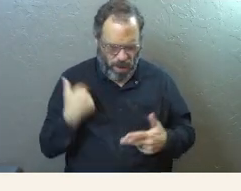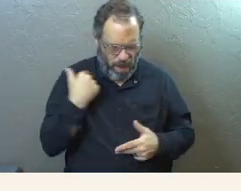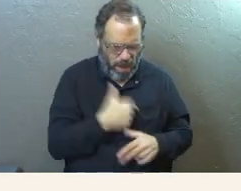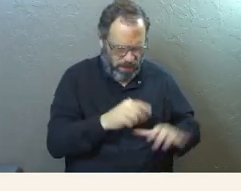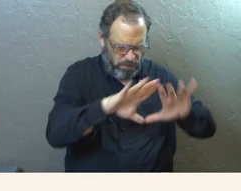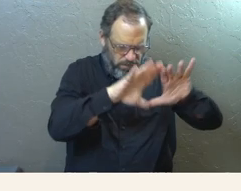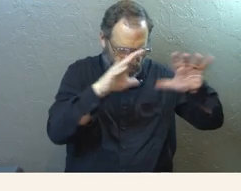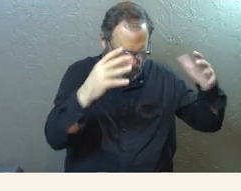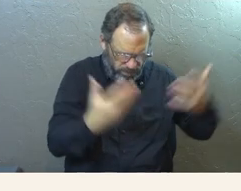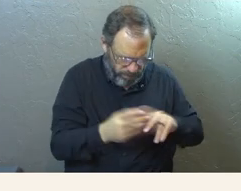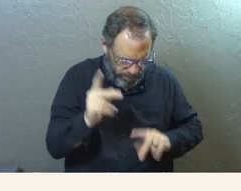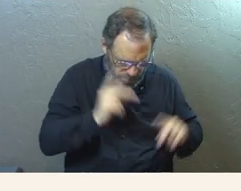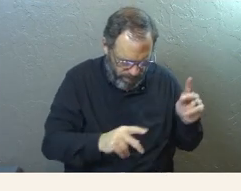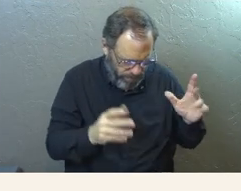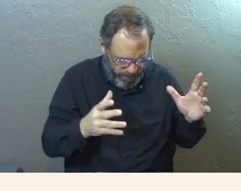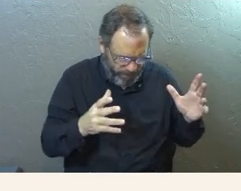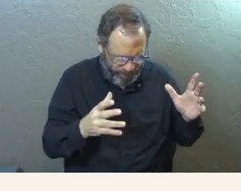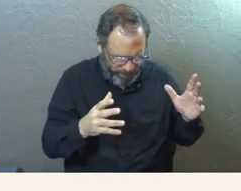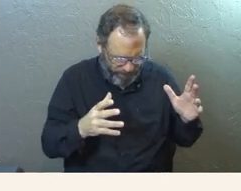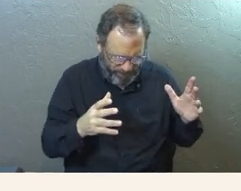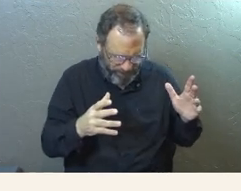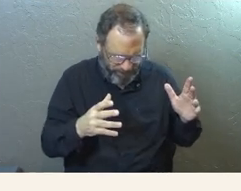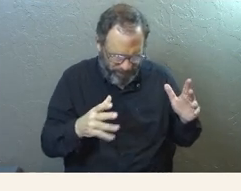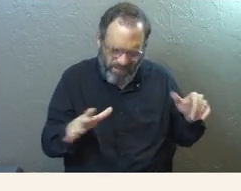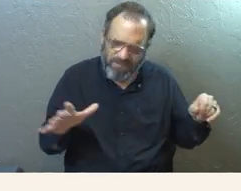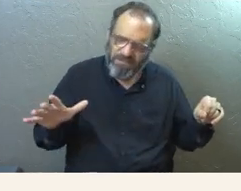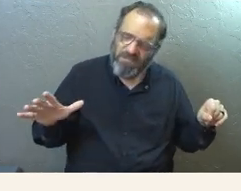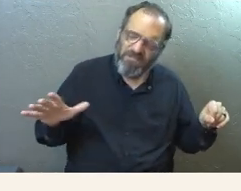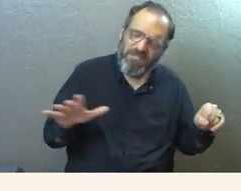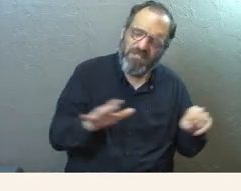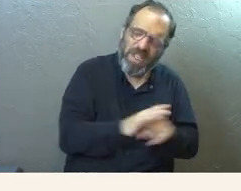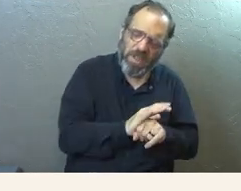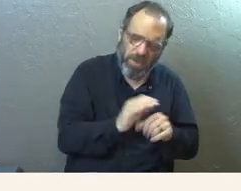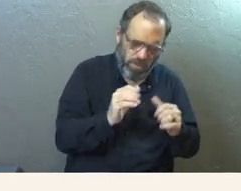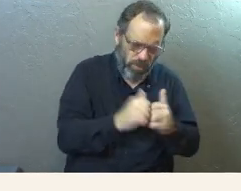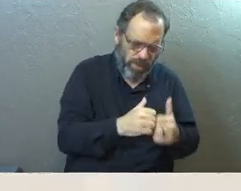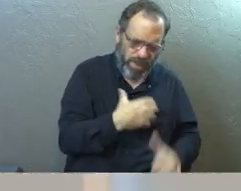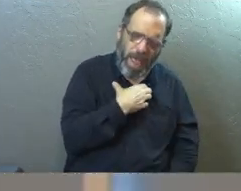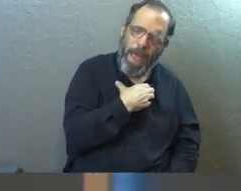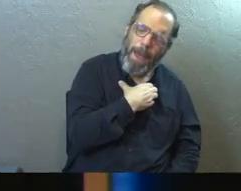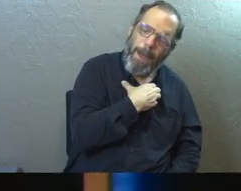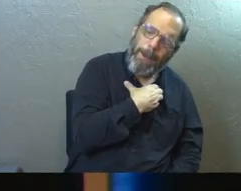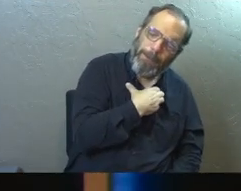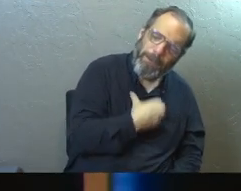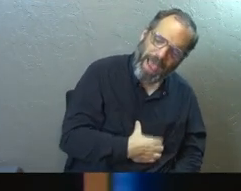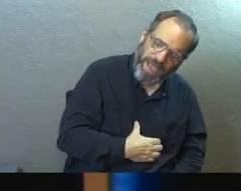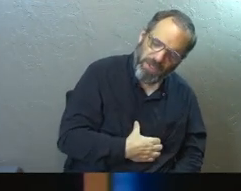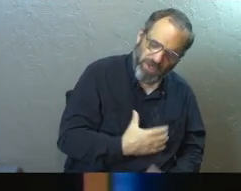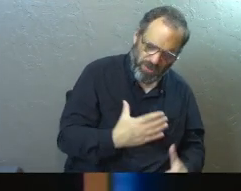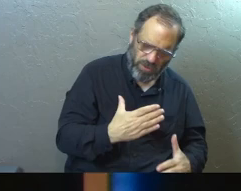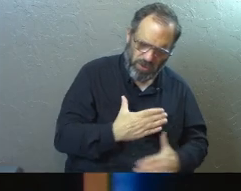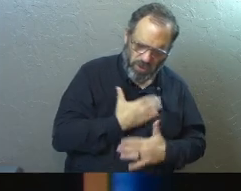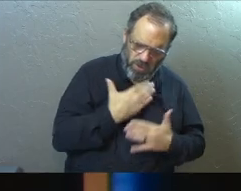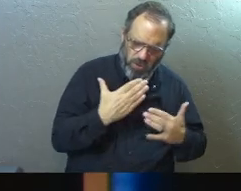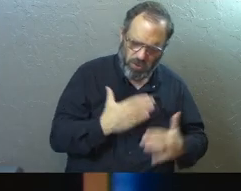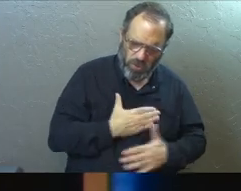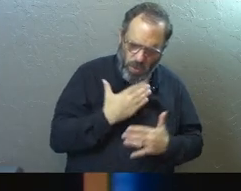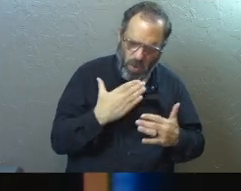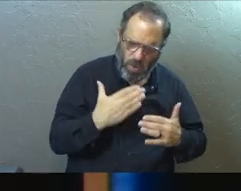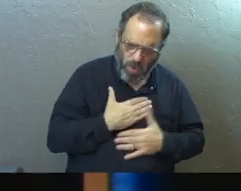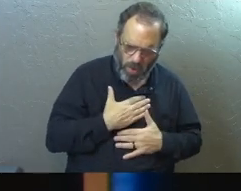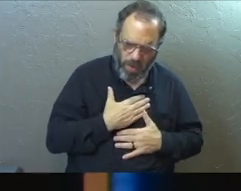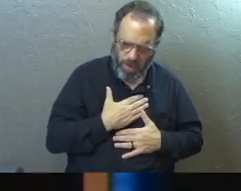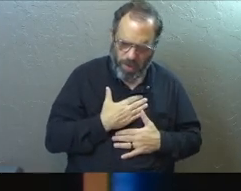that are filled with passion. You want us to be people, God, that have a joy in our life.